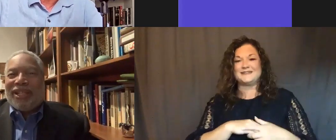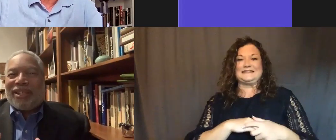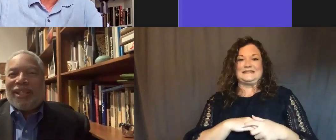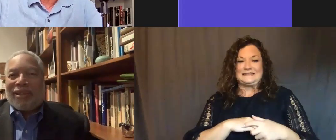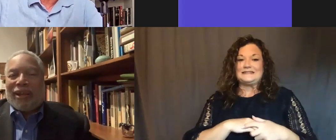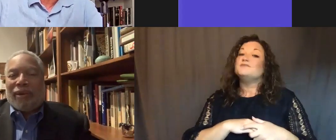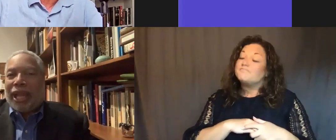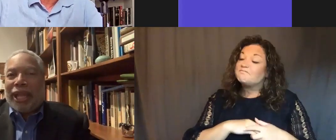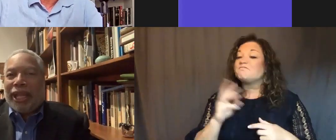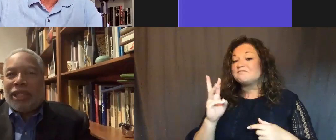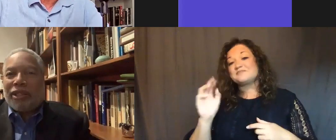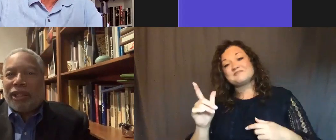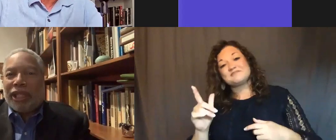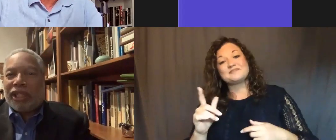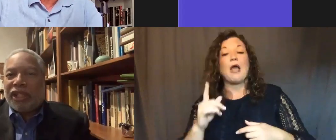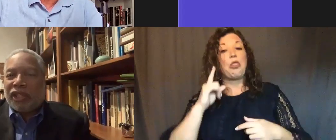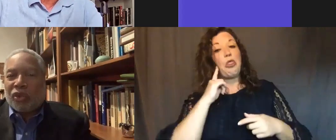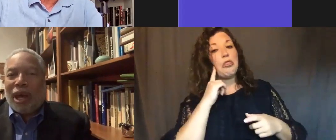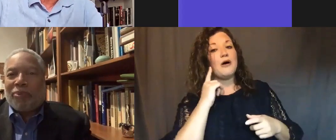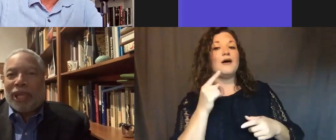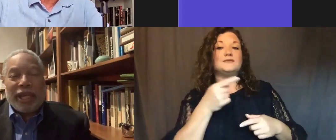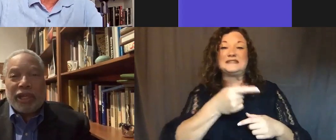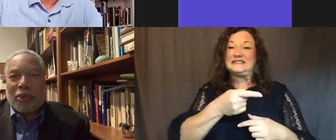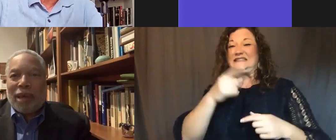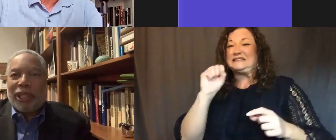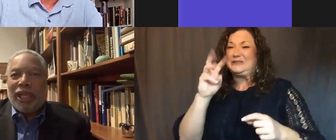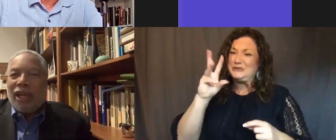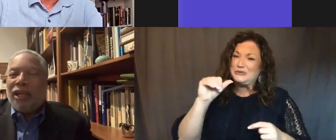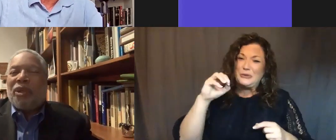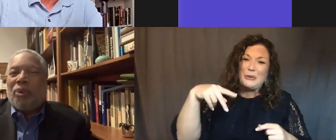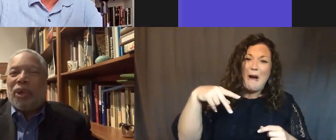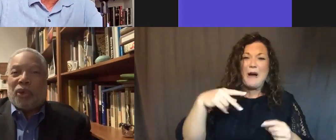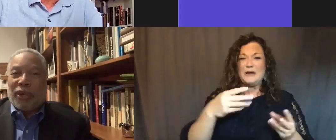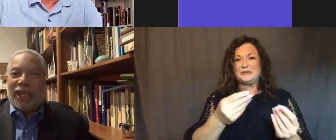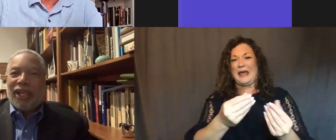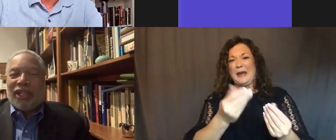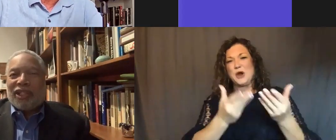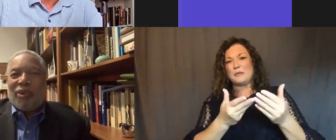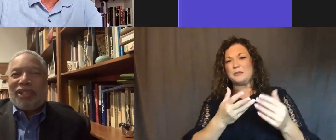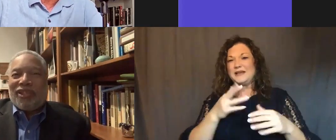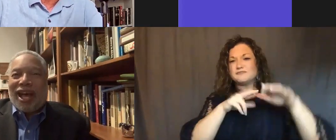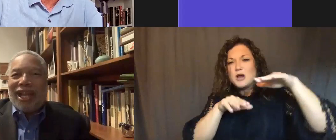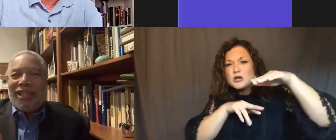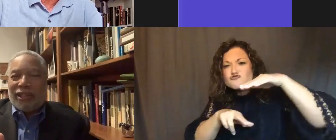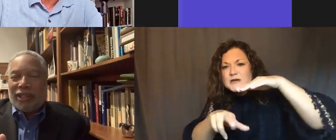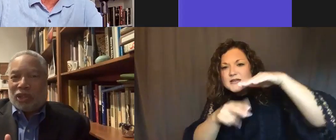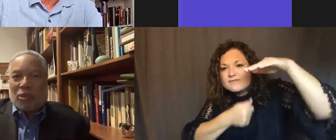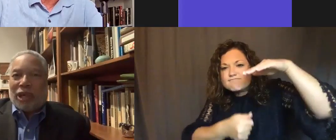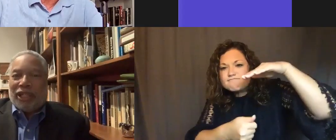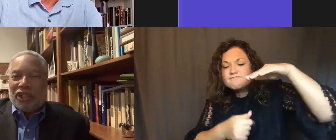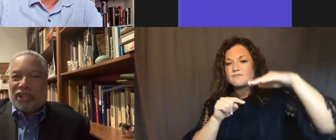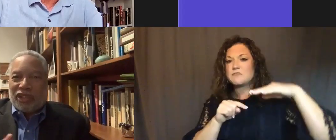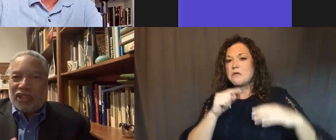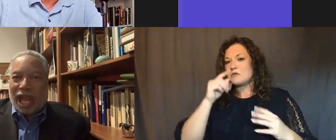we initially thought, okay, this is the swampland and there's probably an underwater creek. So we designed the, you know,